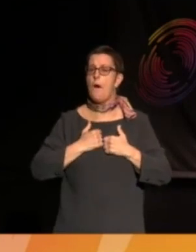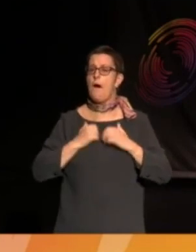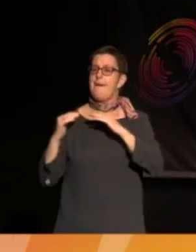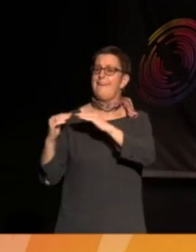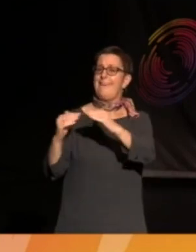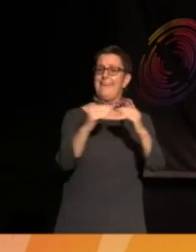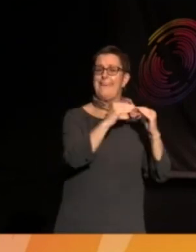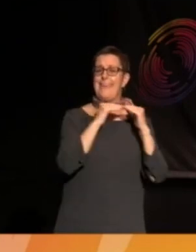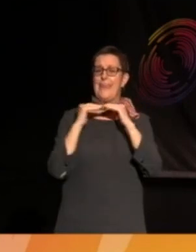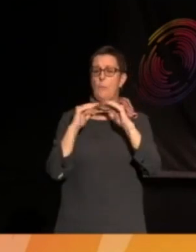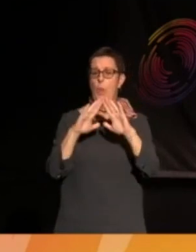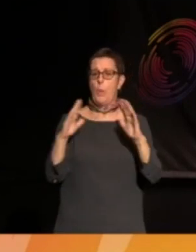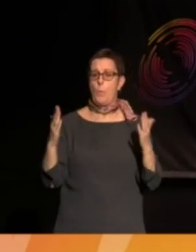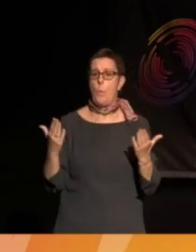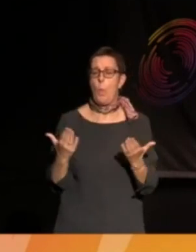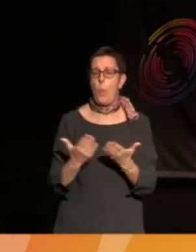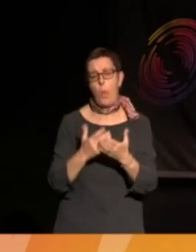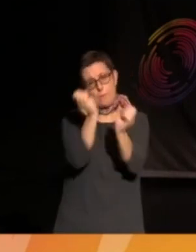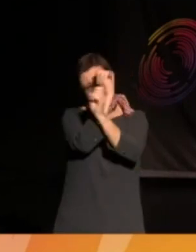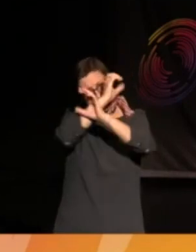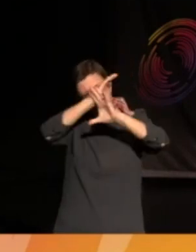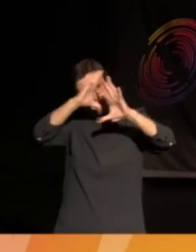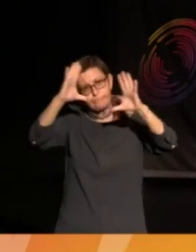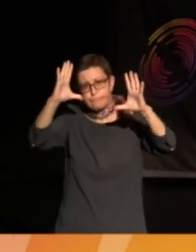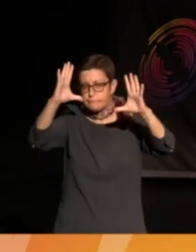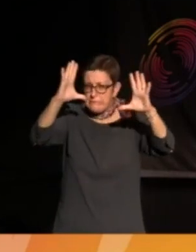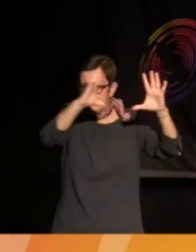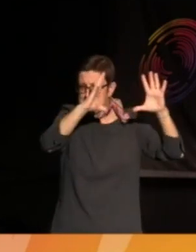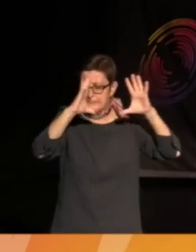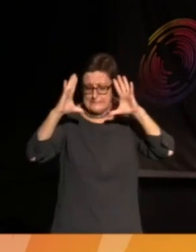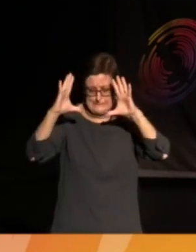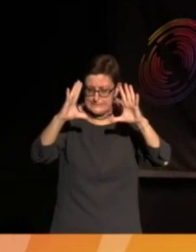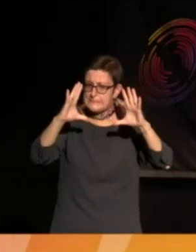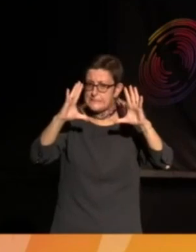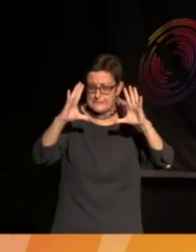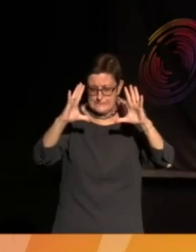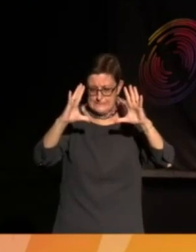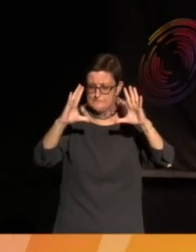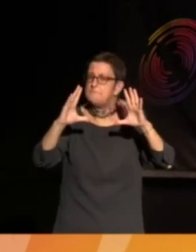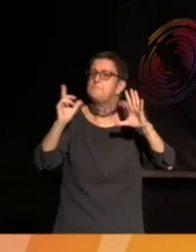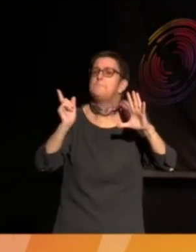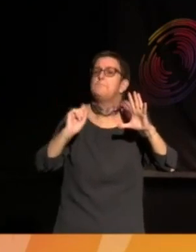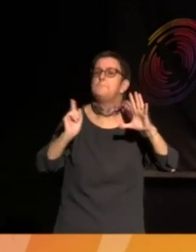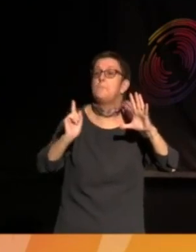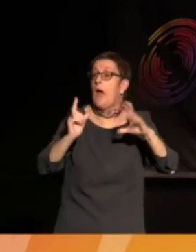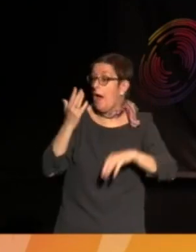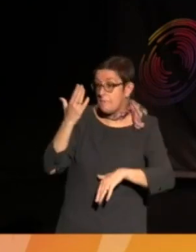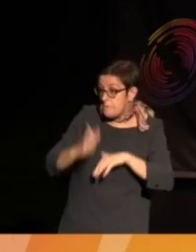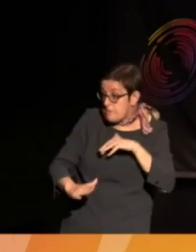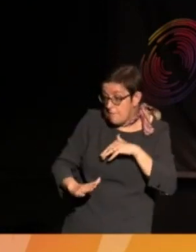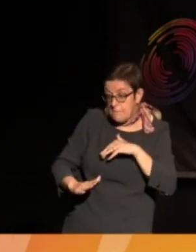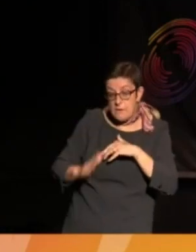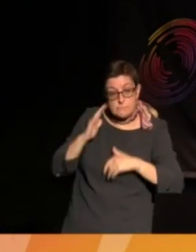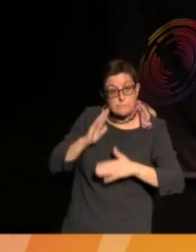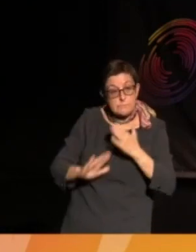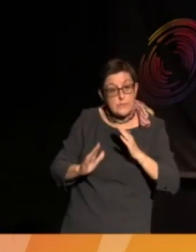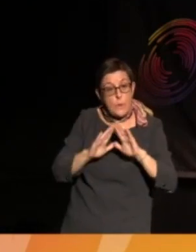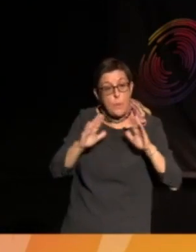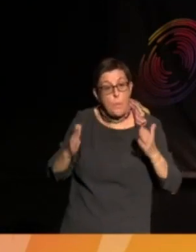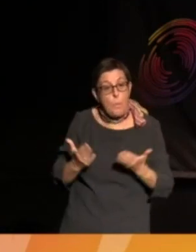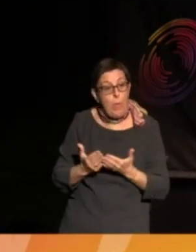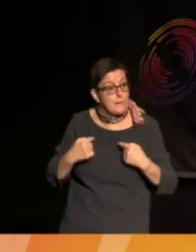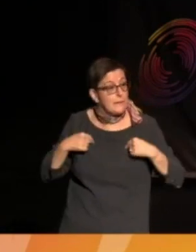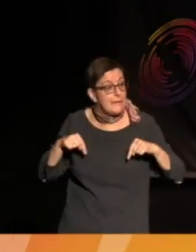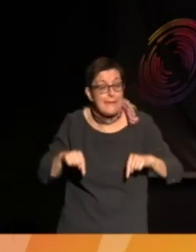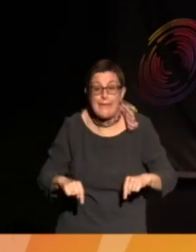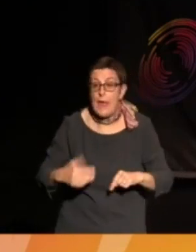we want, we've never seen it. We don't know what it looks like. Like, I've never been in a world ever where women are equal to men, and I'm not likely